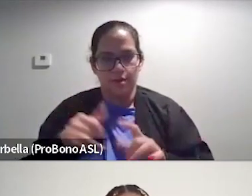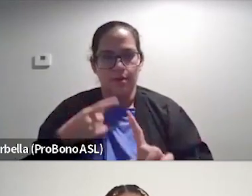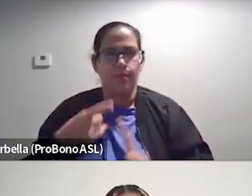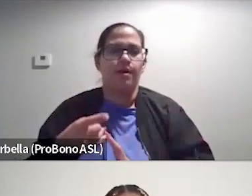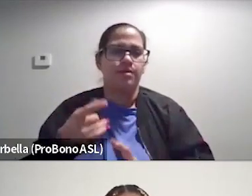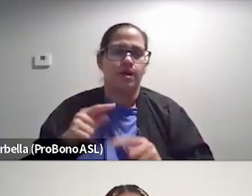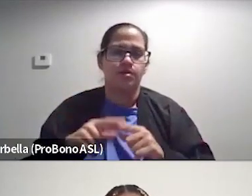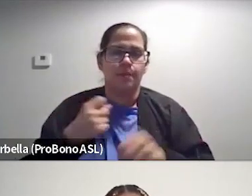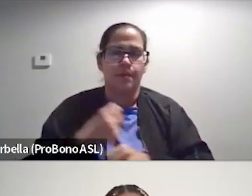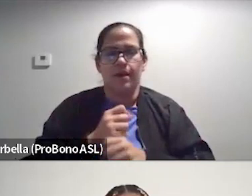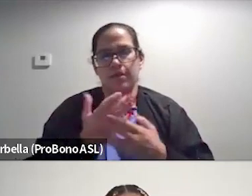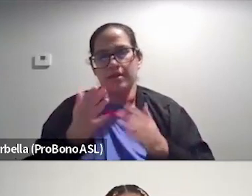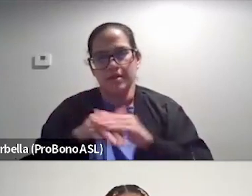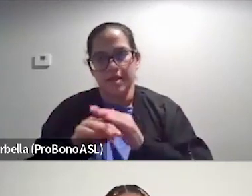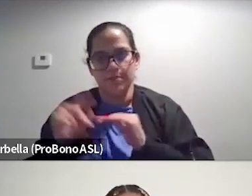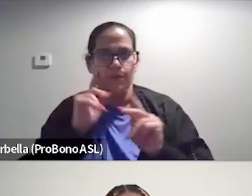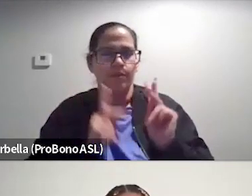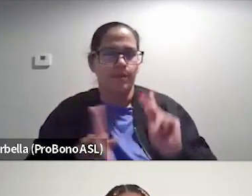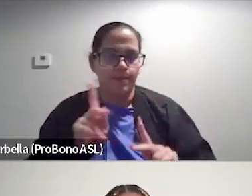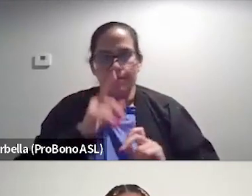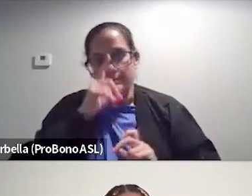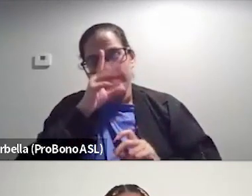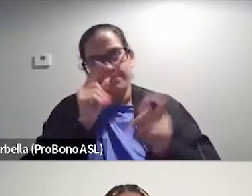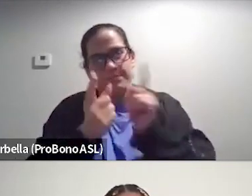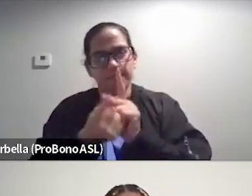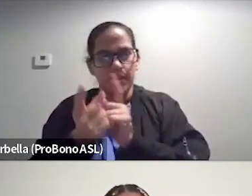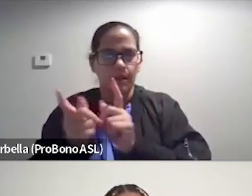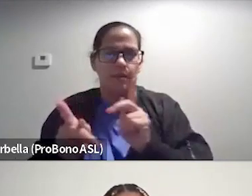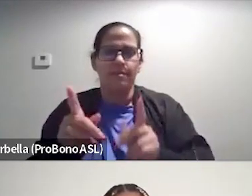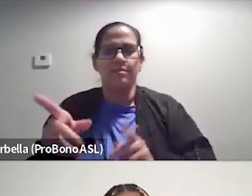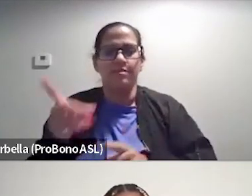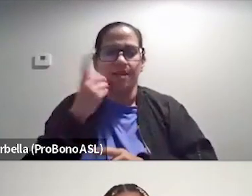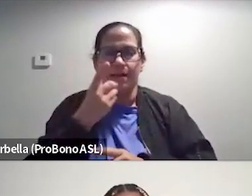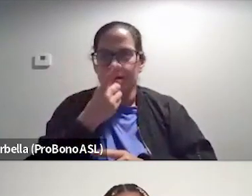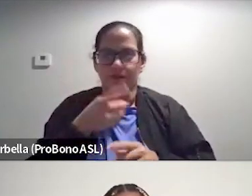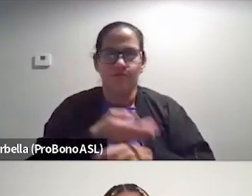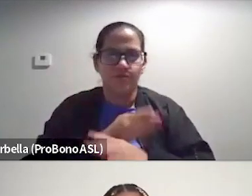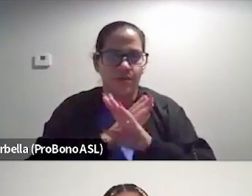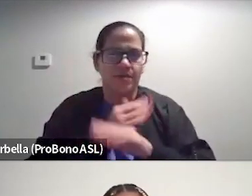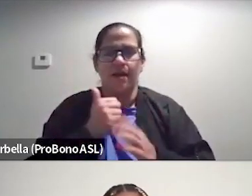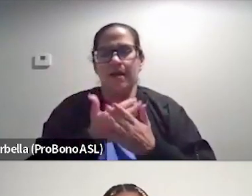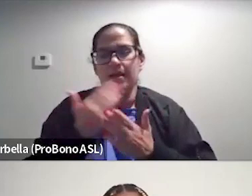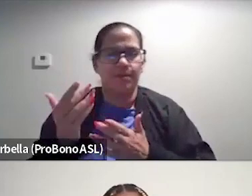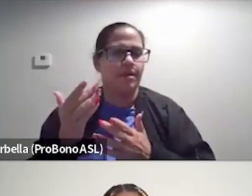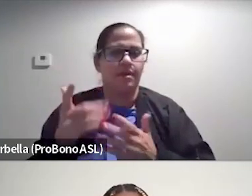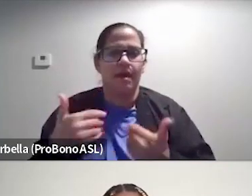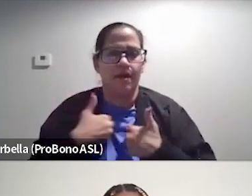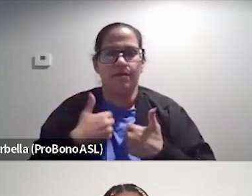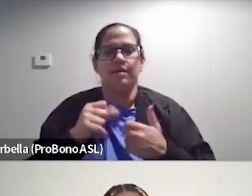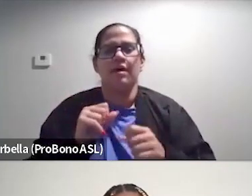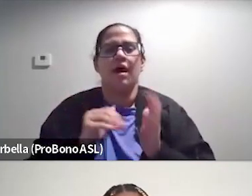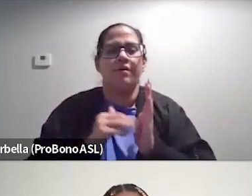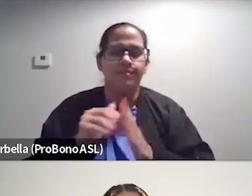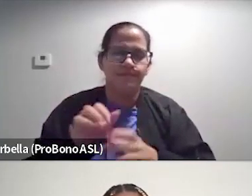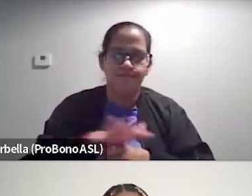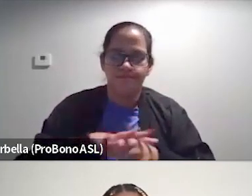like trying to make things accessible for folks and meet people's dietary restrictions or anything that they have. It's often a space that also